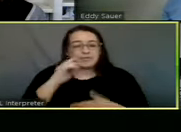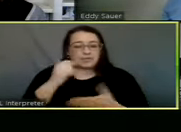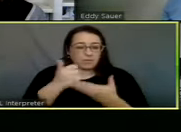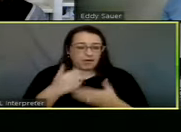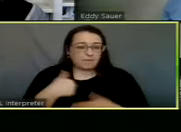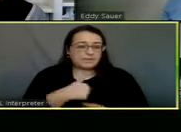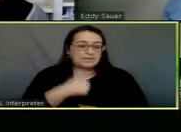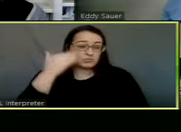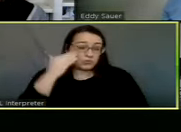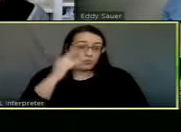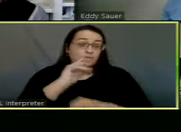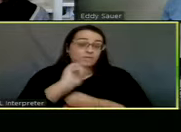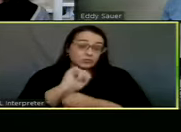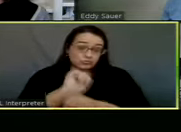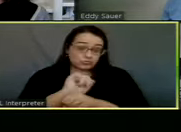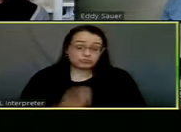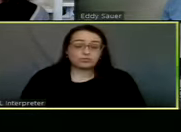us with that.